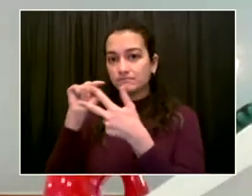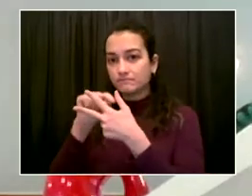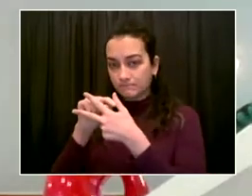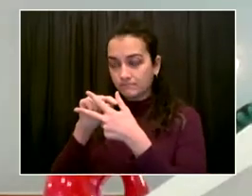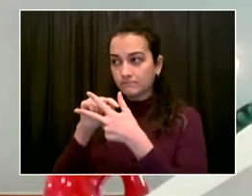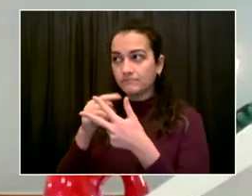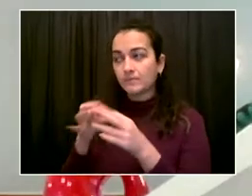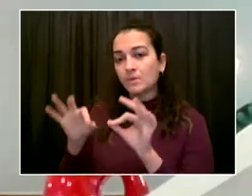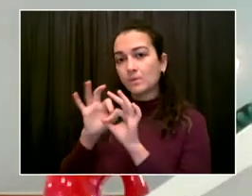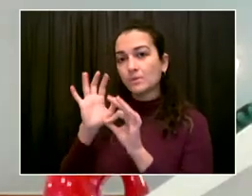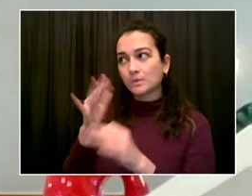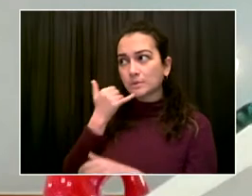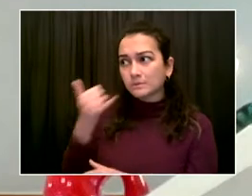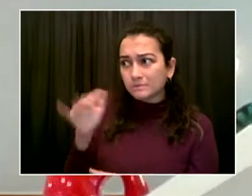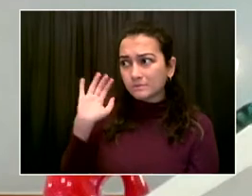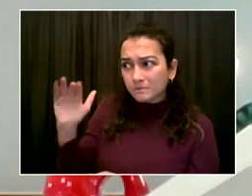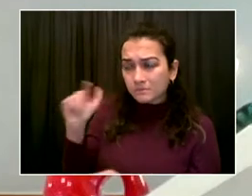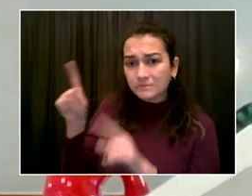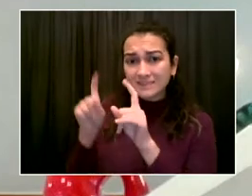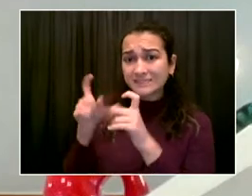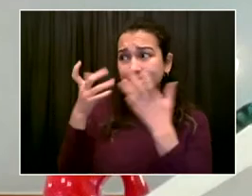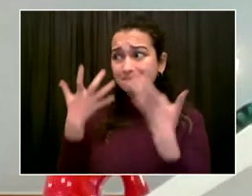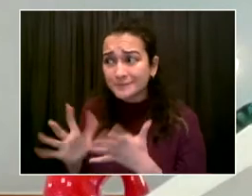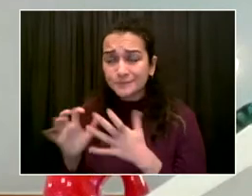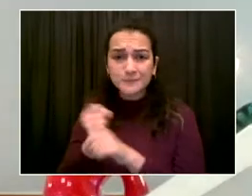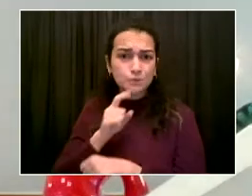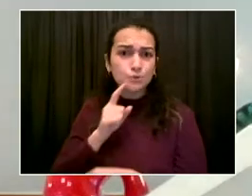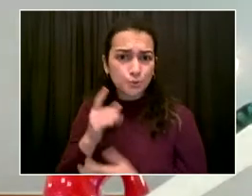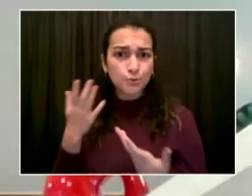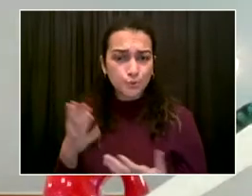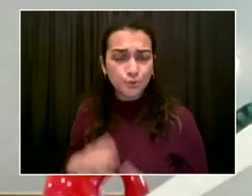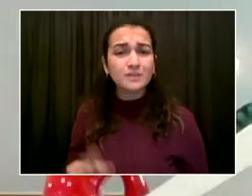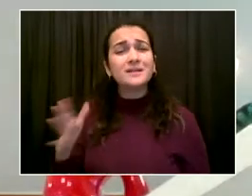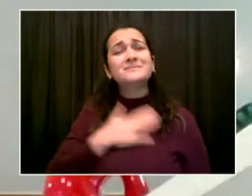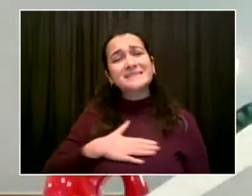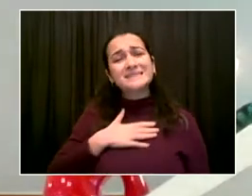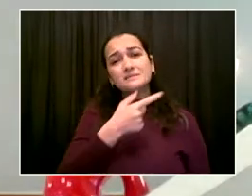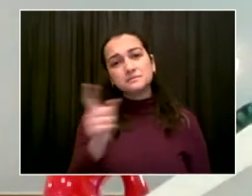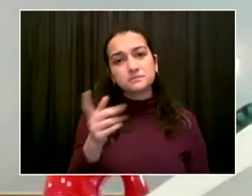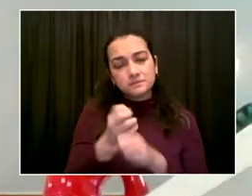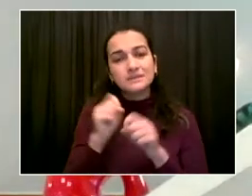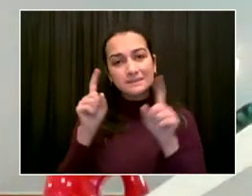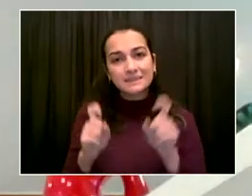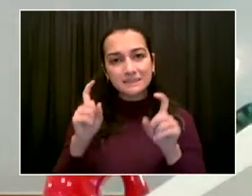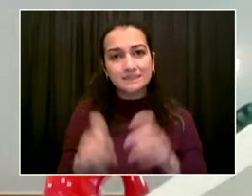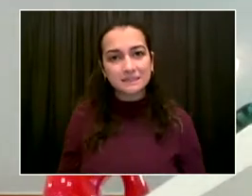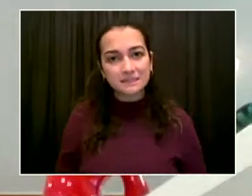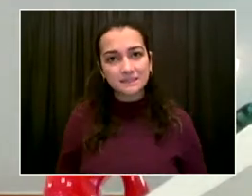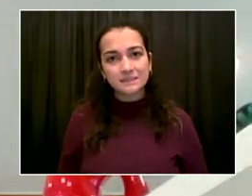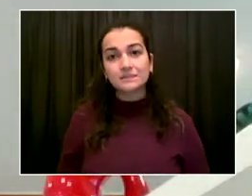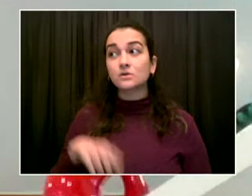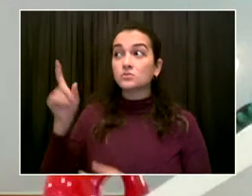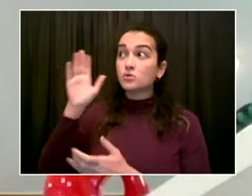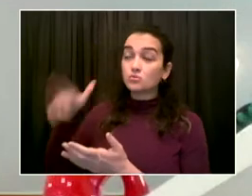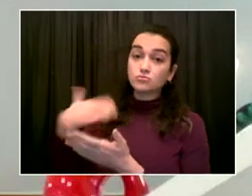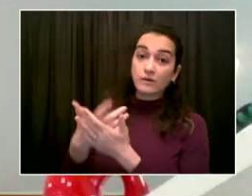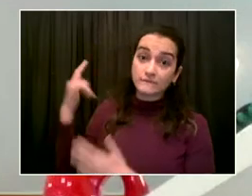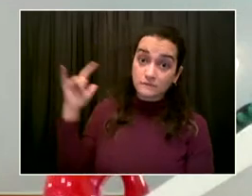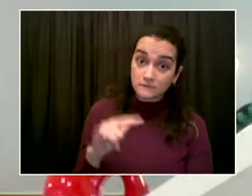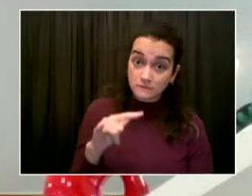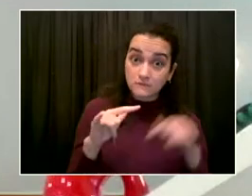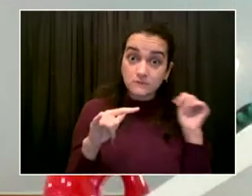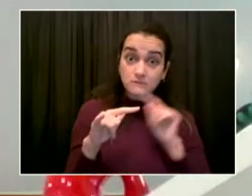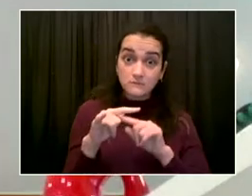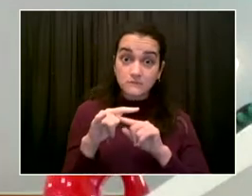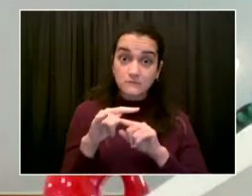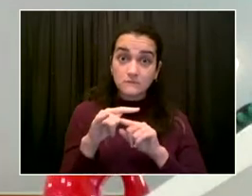vaccinated, we recommend getting tested between days three and five. So again, we also offer all the resources that we built out